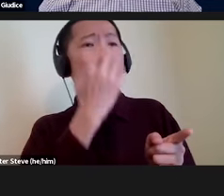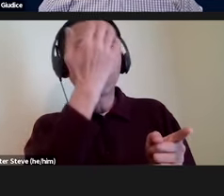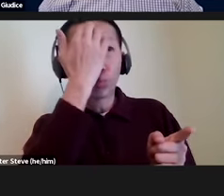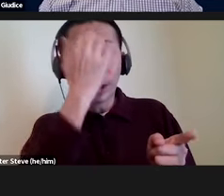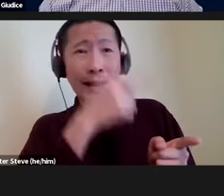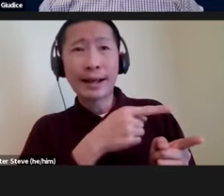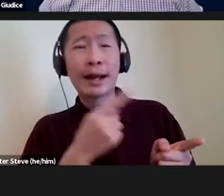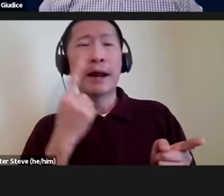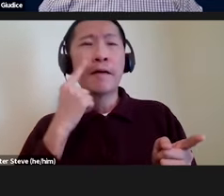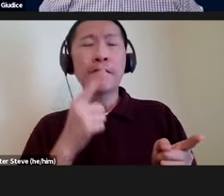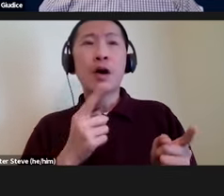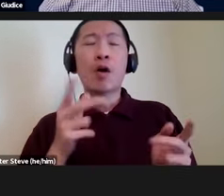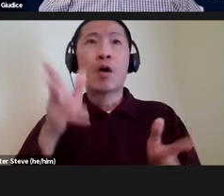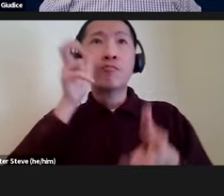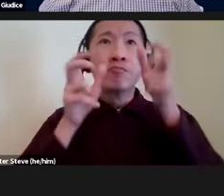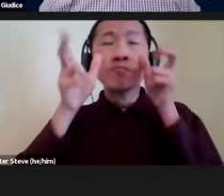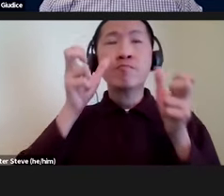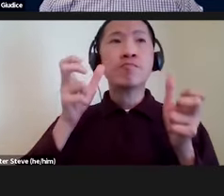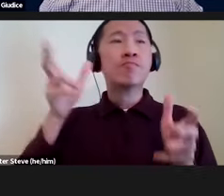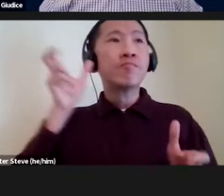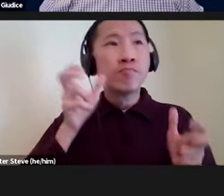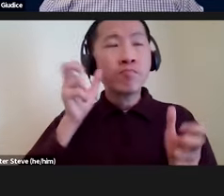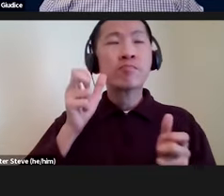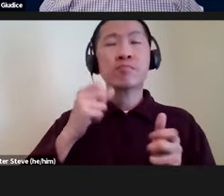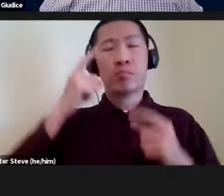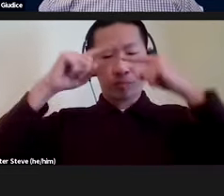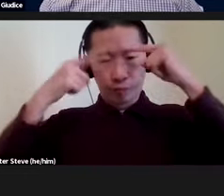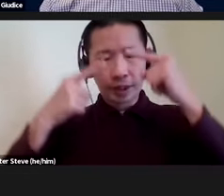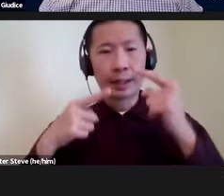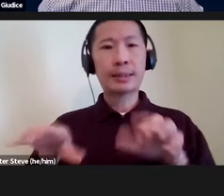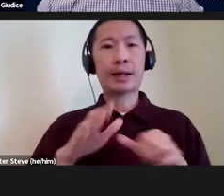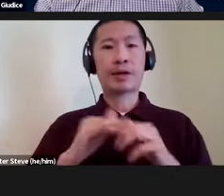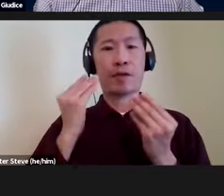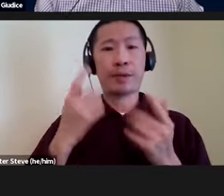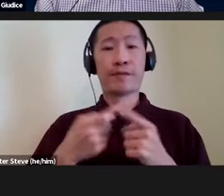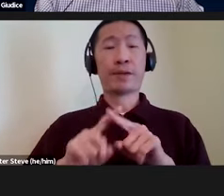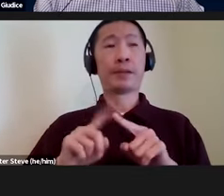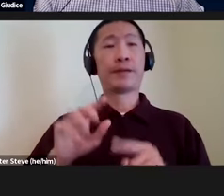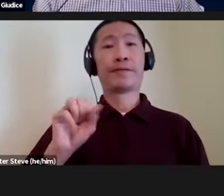simultaneously perceiving, processing, representing, and acting on information from multiple senses.